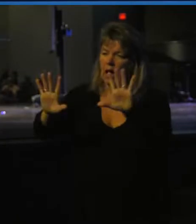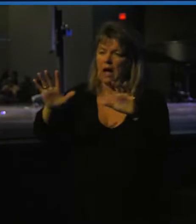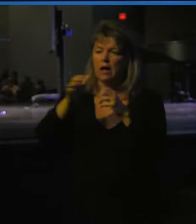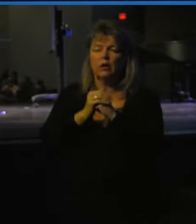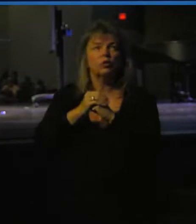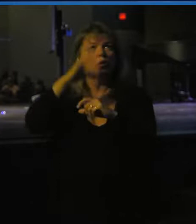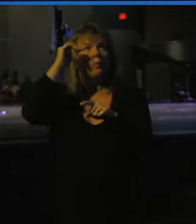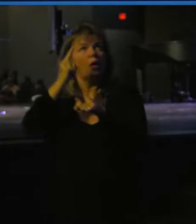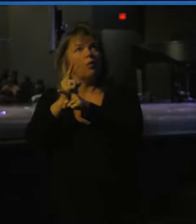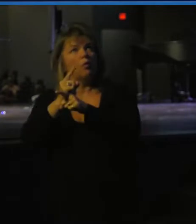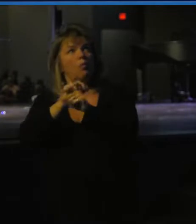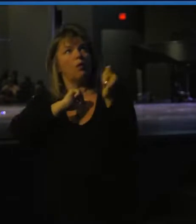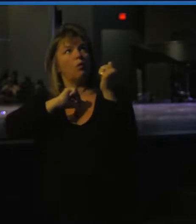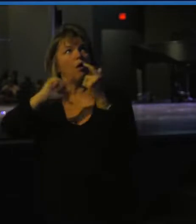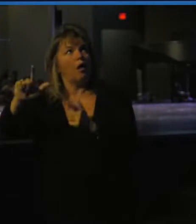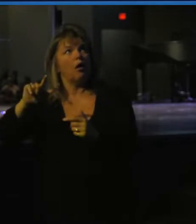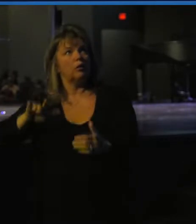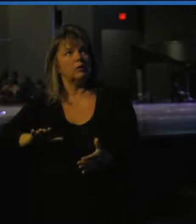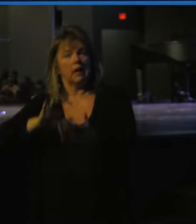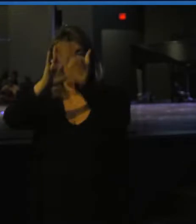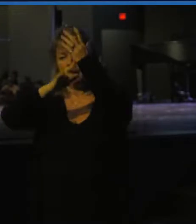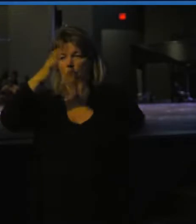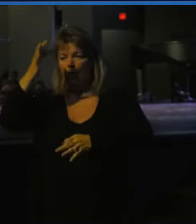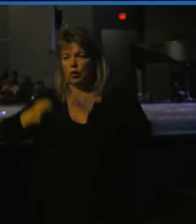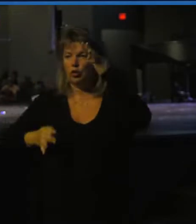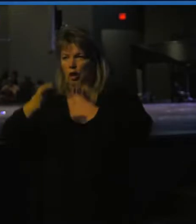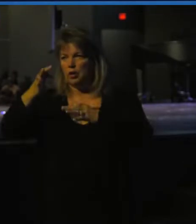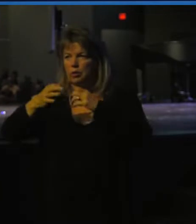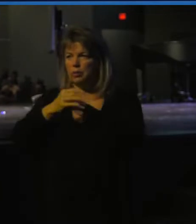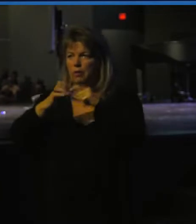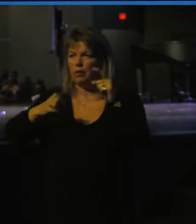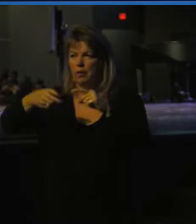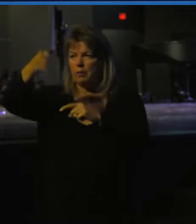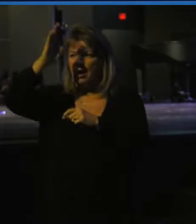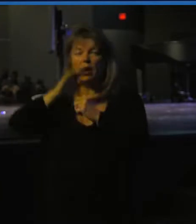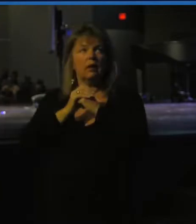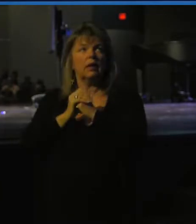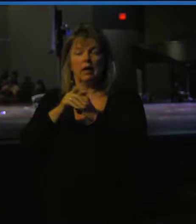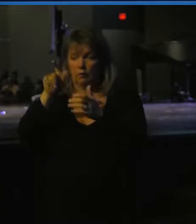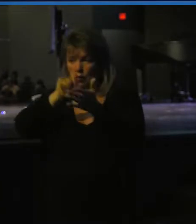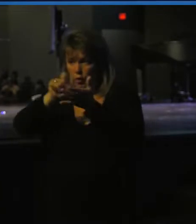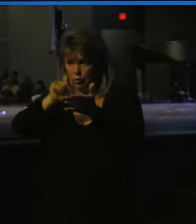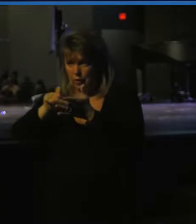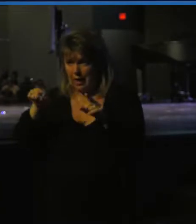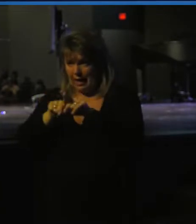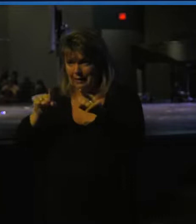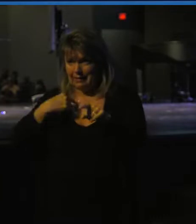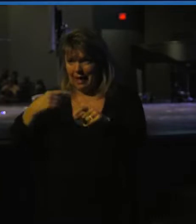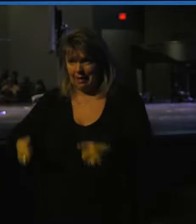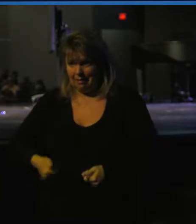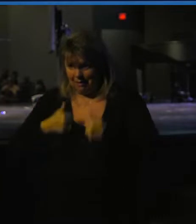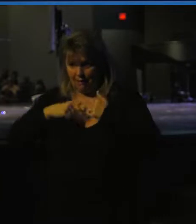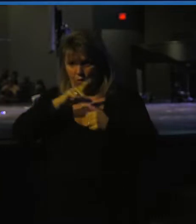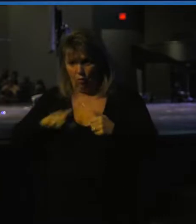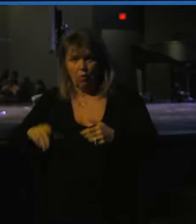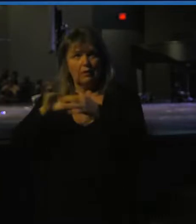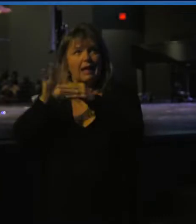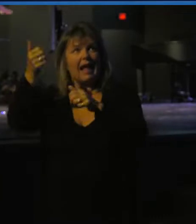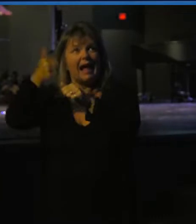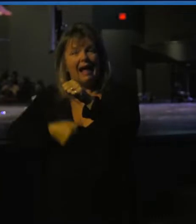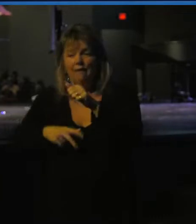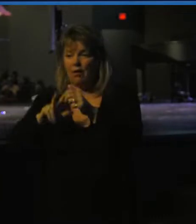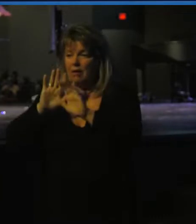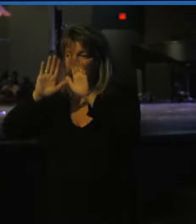For we will all stand before the judgment seat of God. For it is written, as I live, says the Lord, every